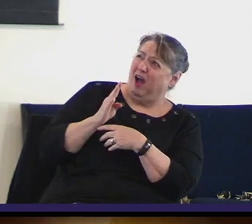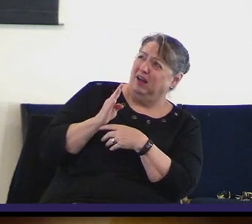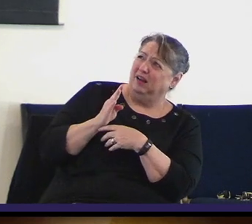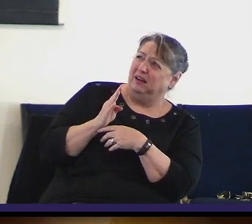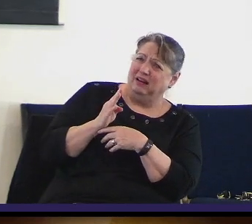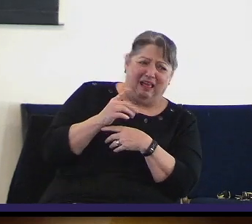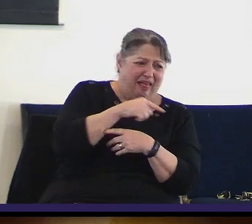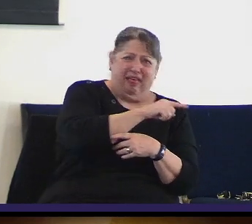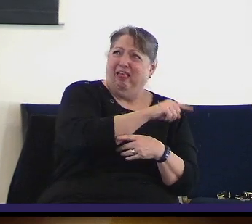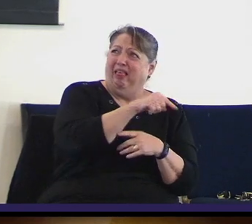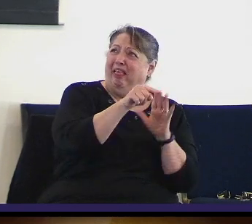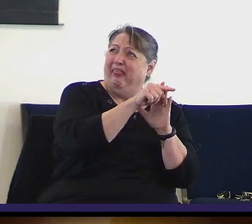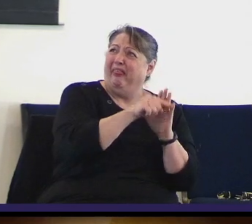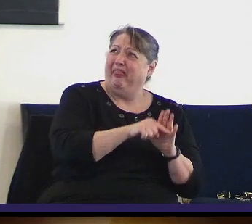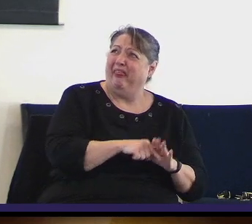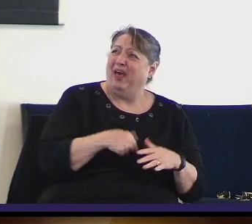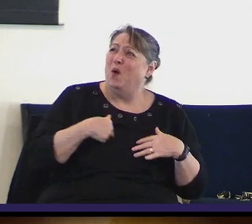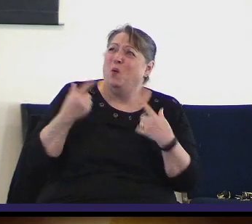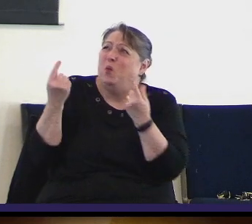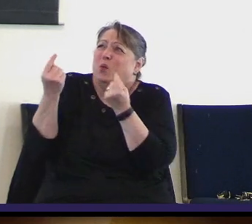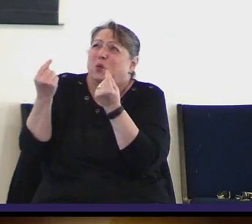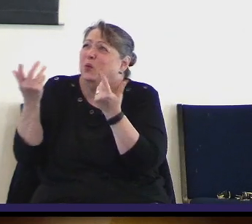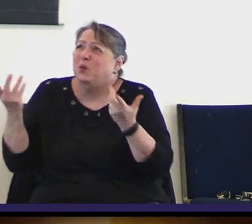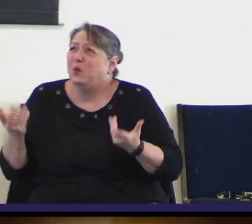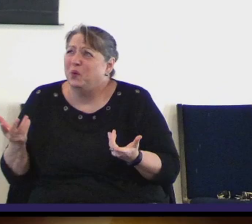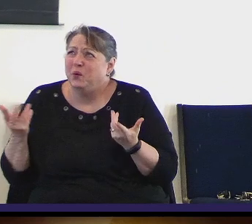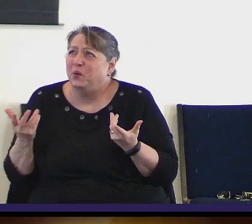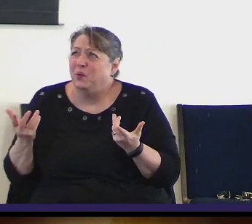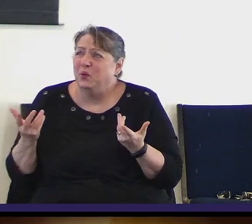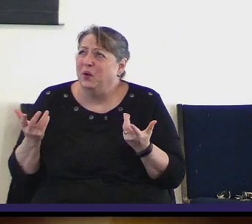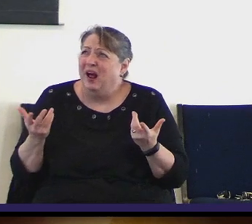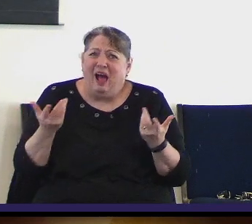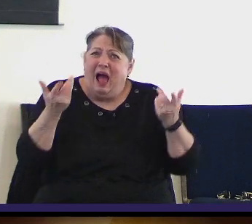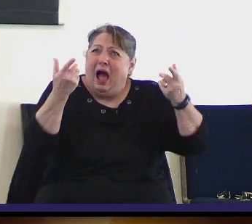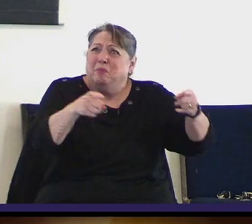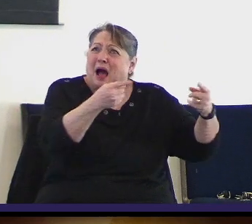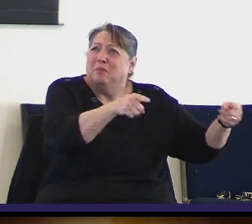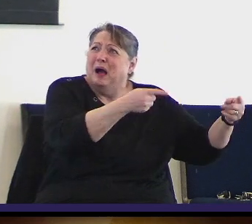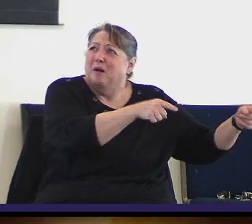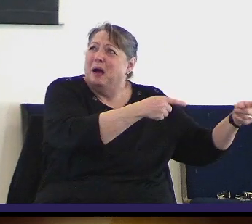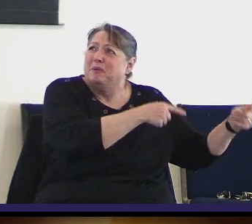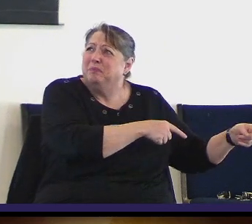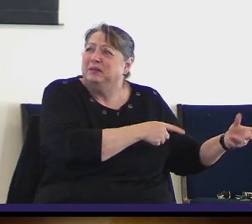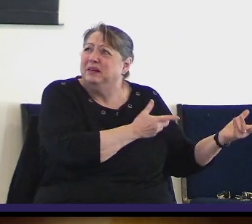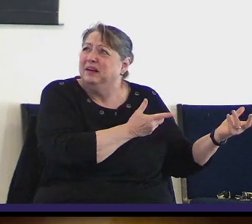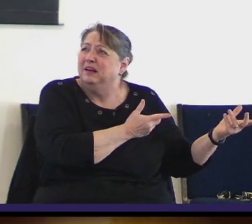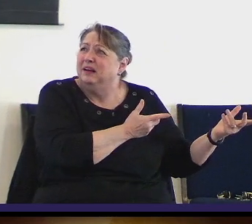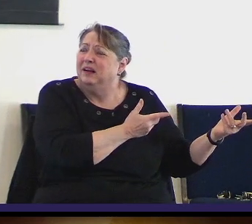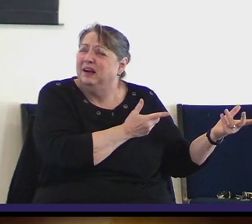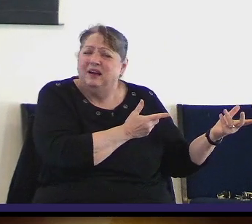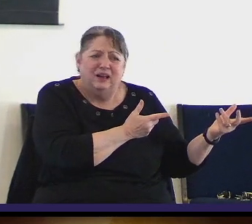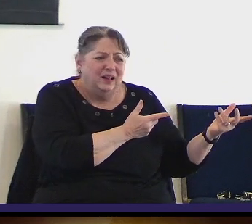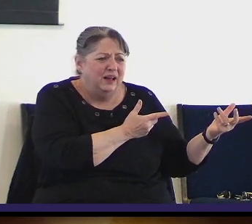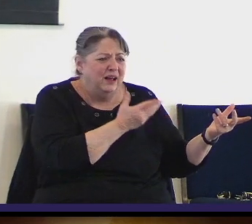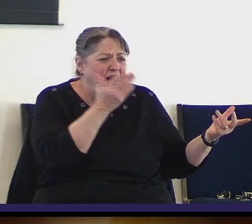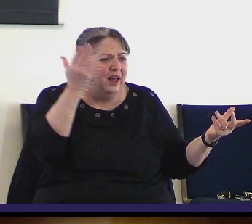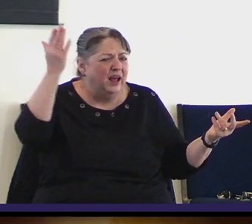Or how can we get close to God regarding what is happening? Because He is totally